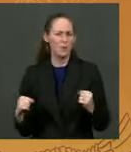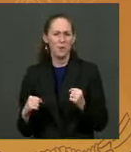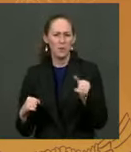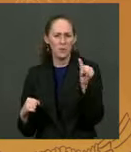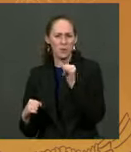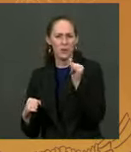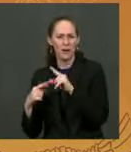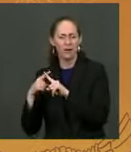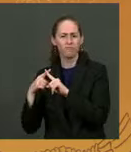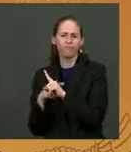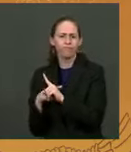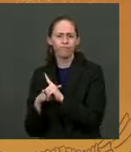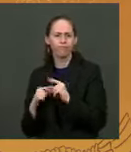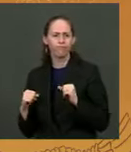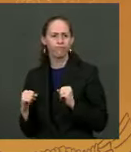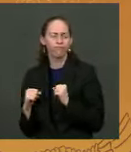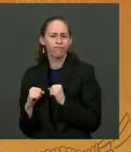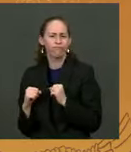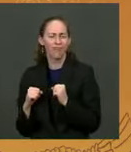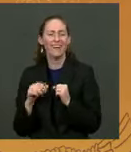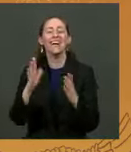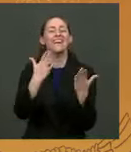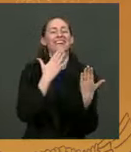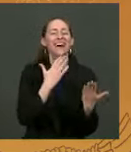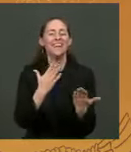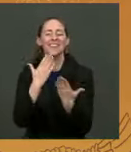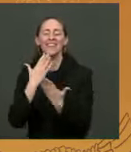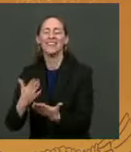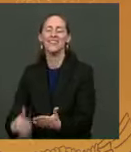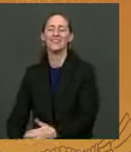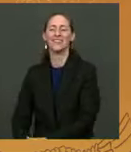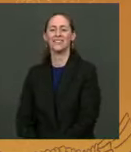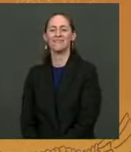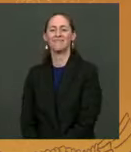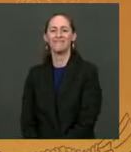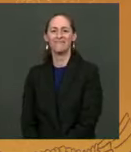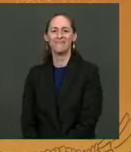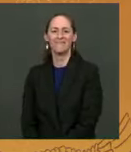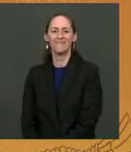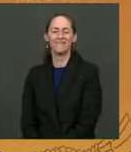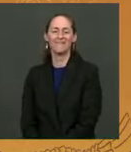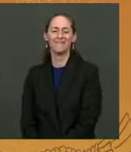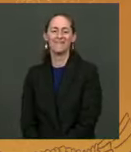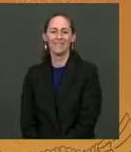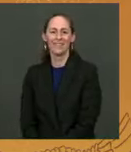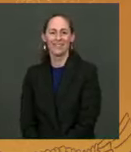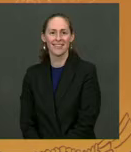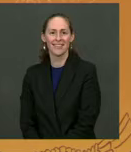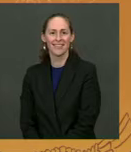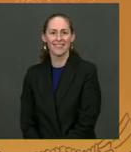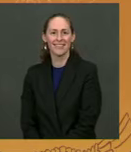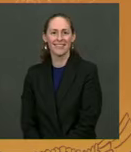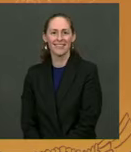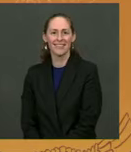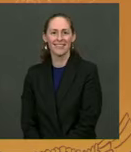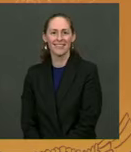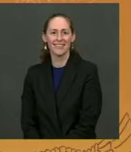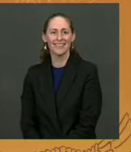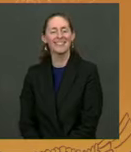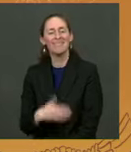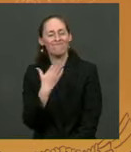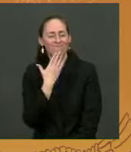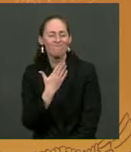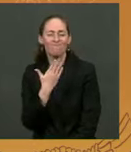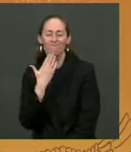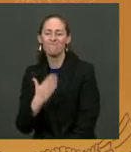All right. Thank you all. Get up. Thank you. Thank you, Mr. President. Thank you very much. Thank you very much.